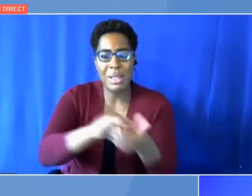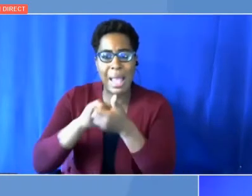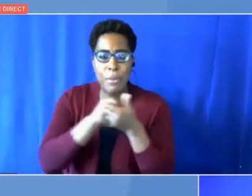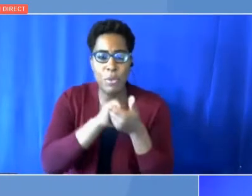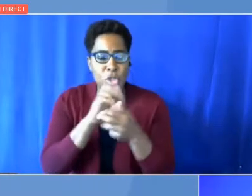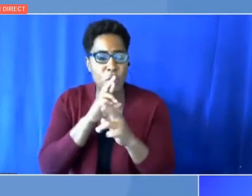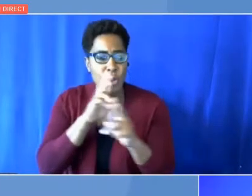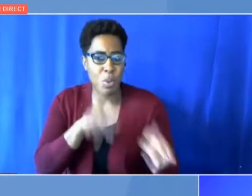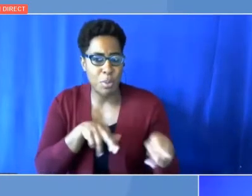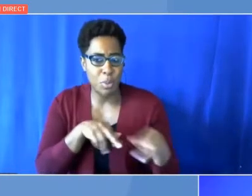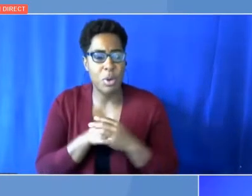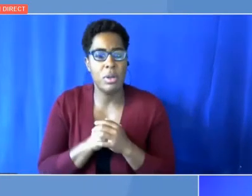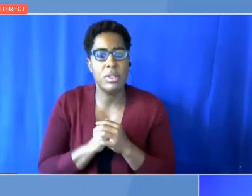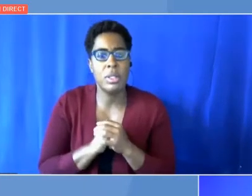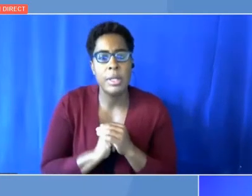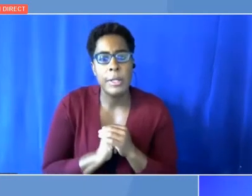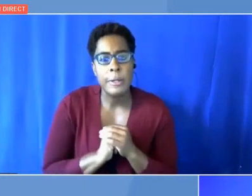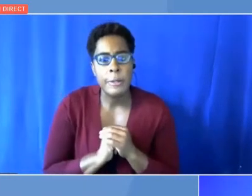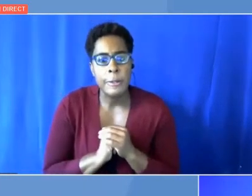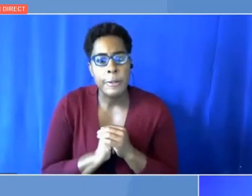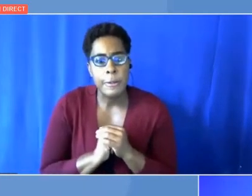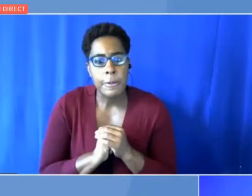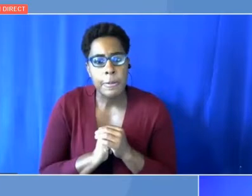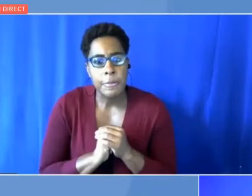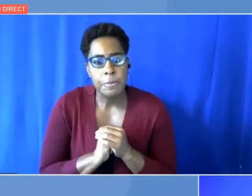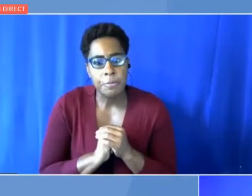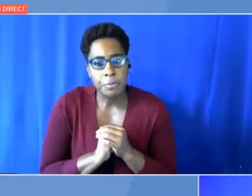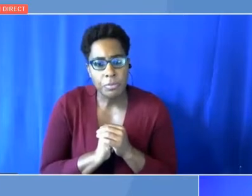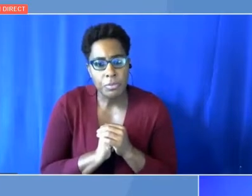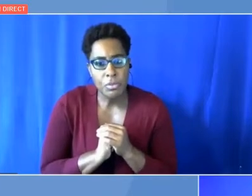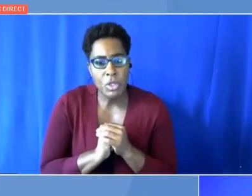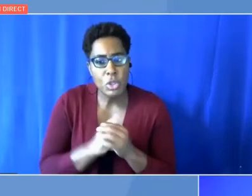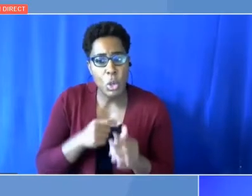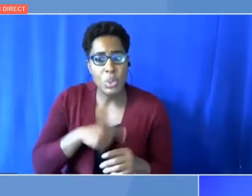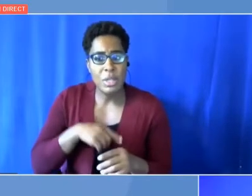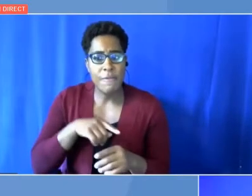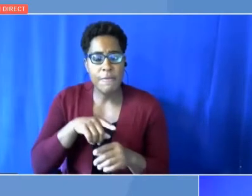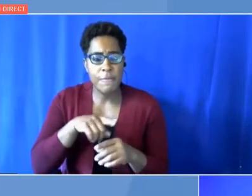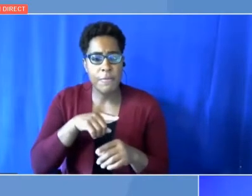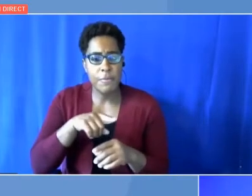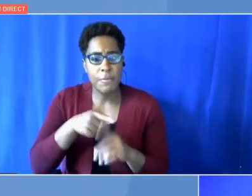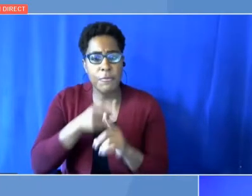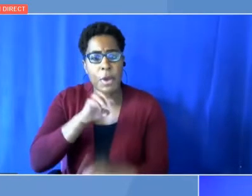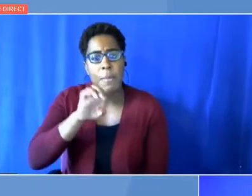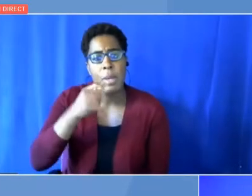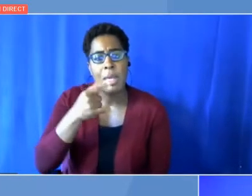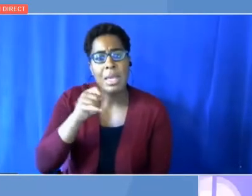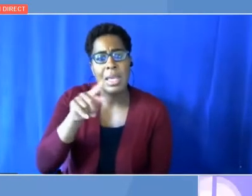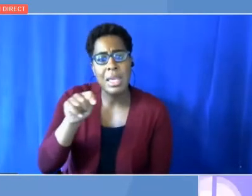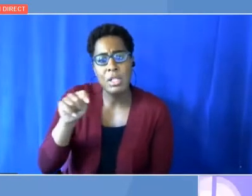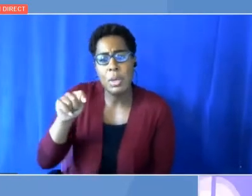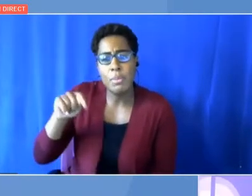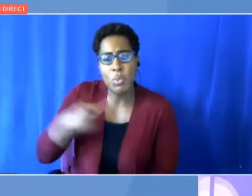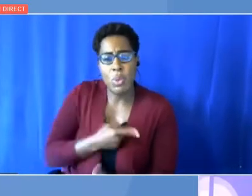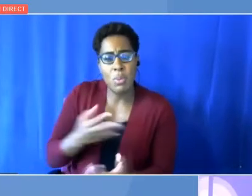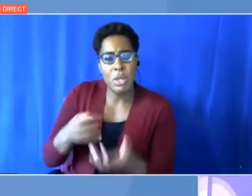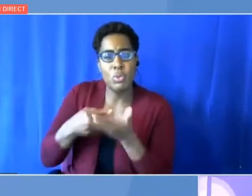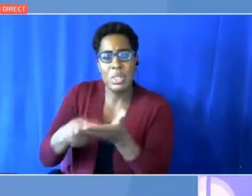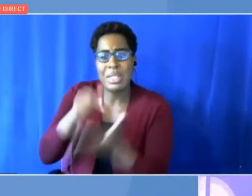mandate that I share with Mahmoud Mahidin from Egypt is to bring in the non-state actors, particularly in this case, the private sector. So,